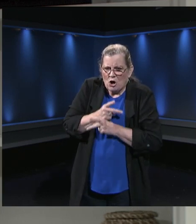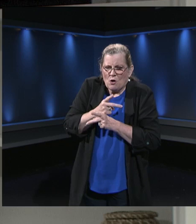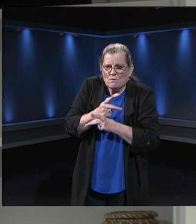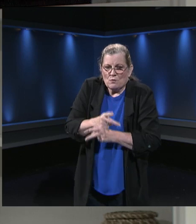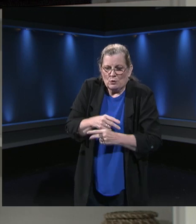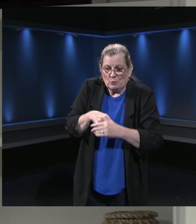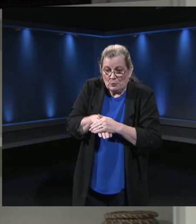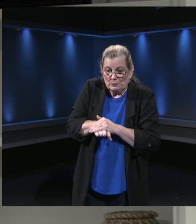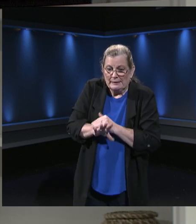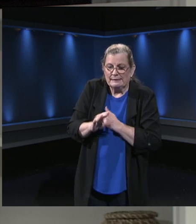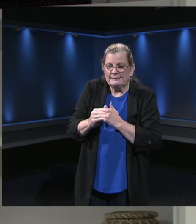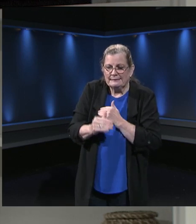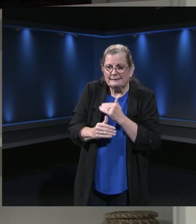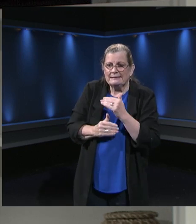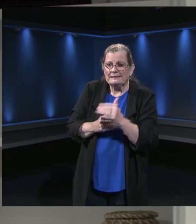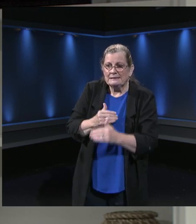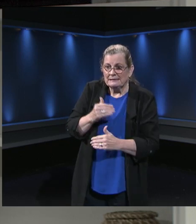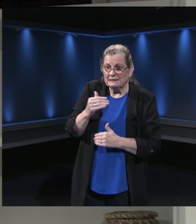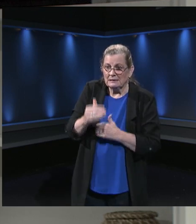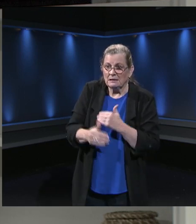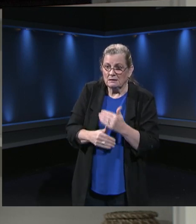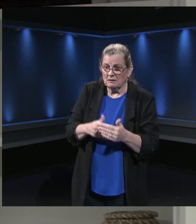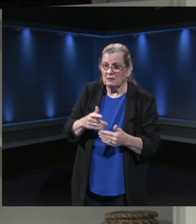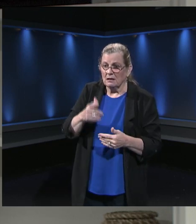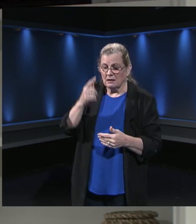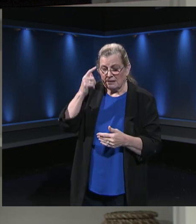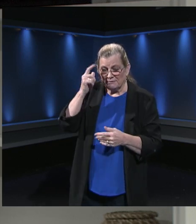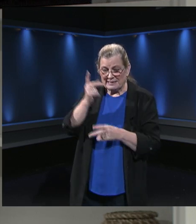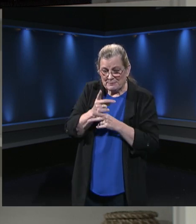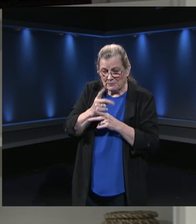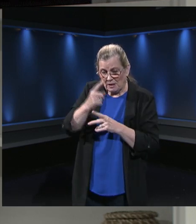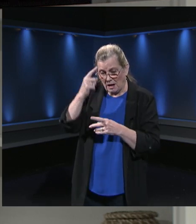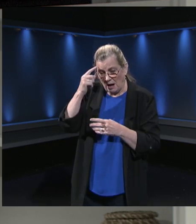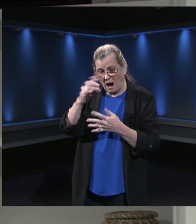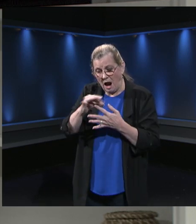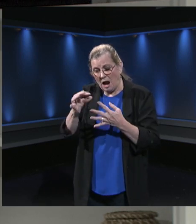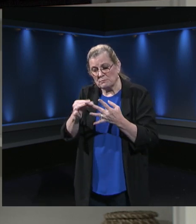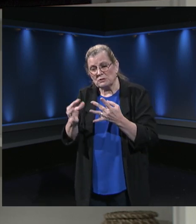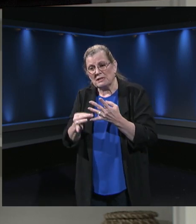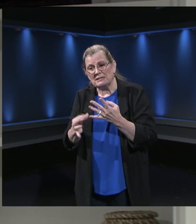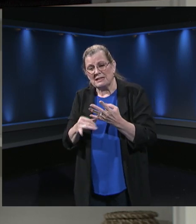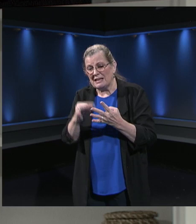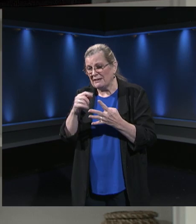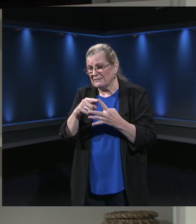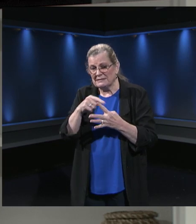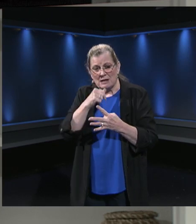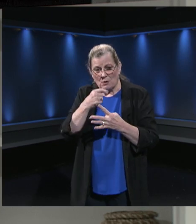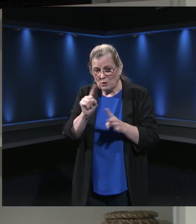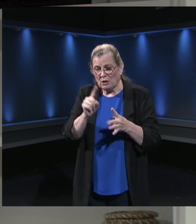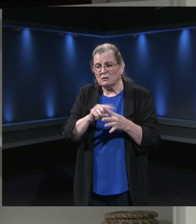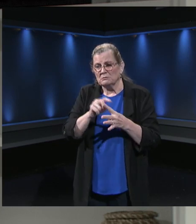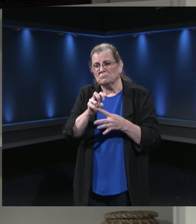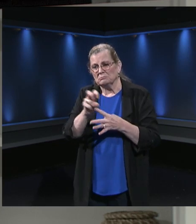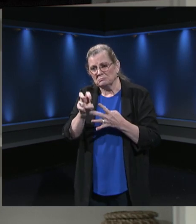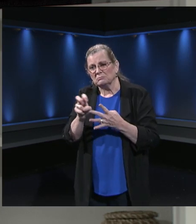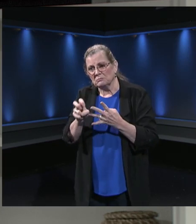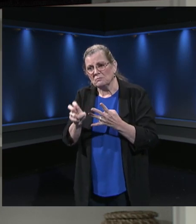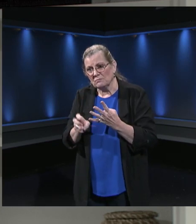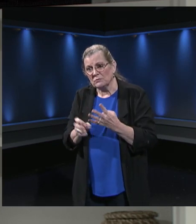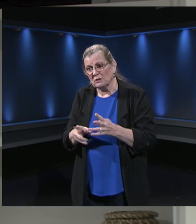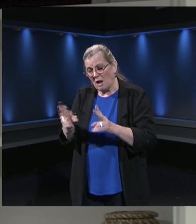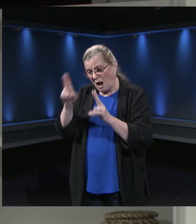that option in mind. We very much would like, of course, to try to honor those that wanted to be virtual,